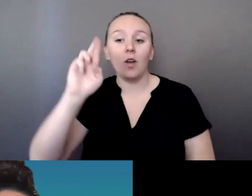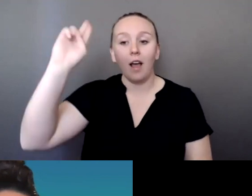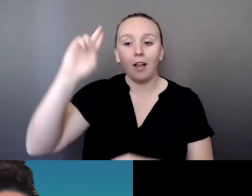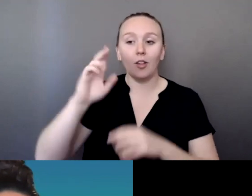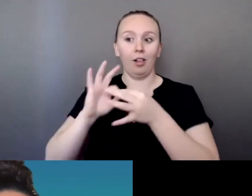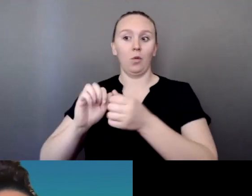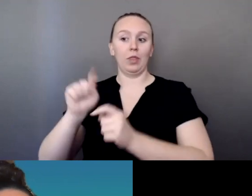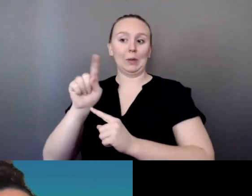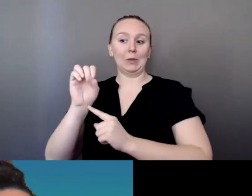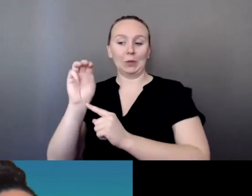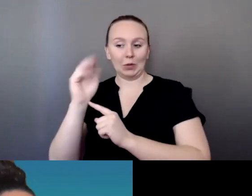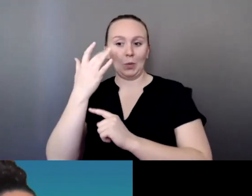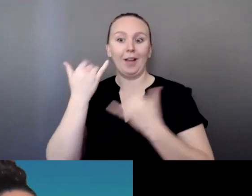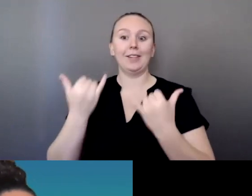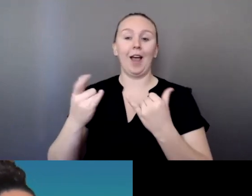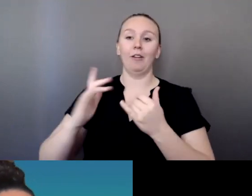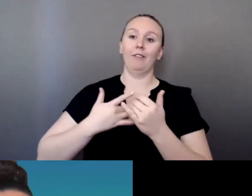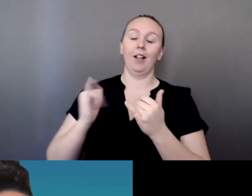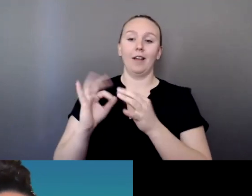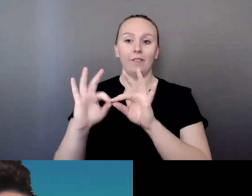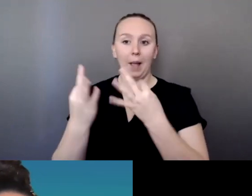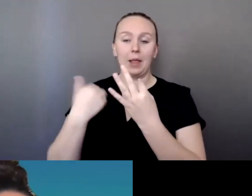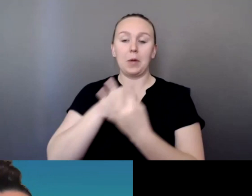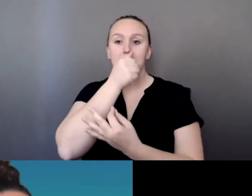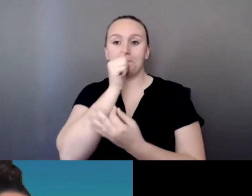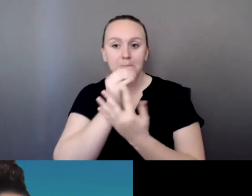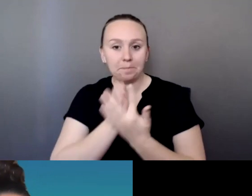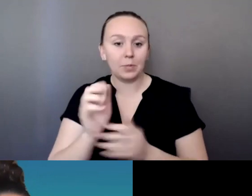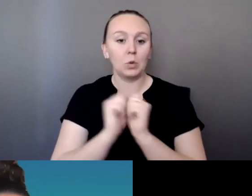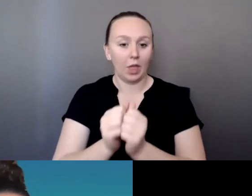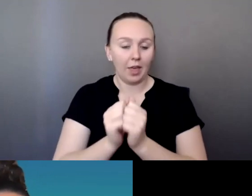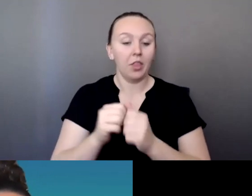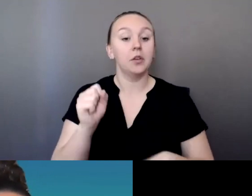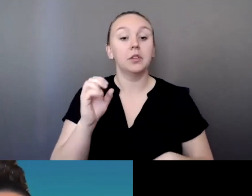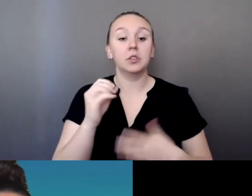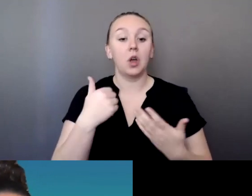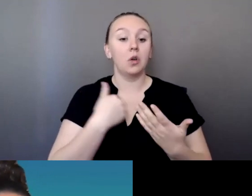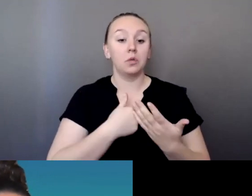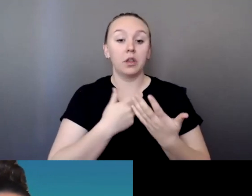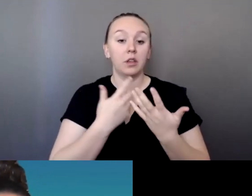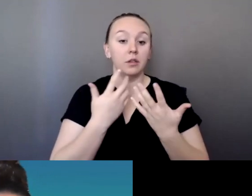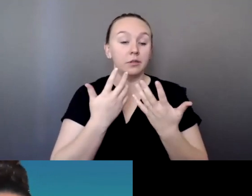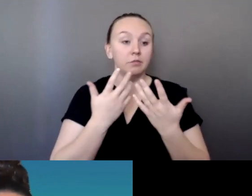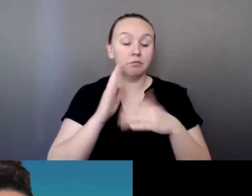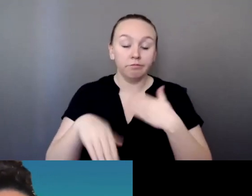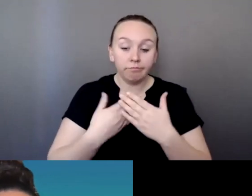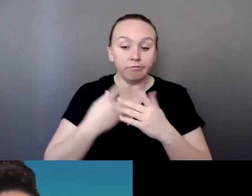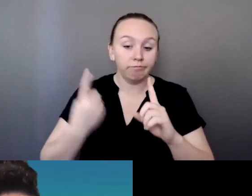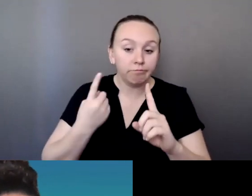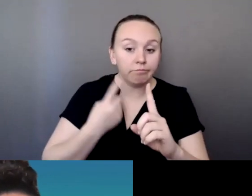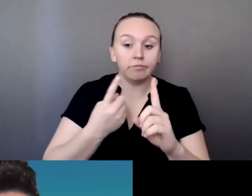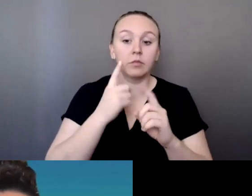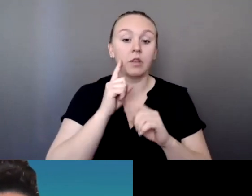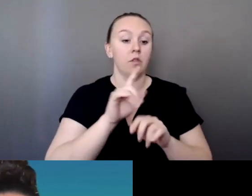continue this work into the future, striving for communities, Indigenous communities free from violence. If